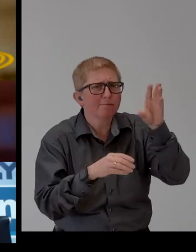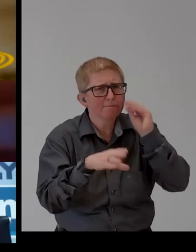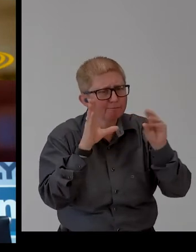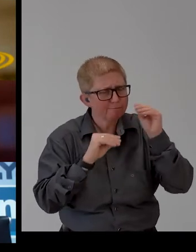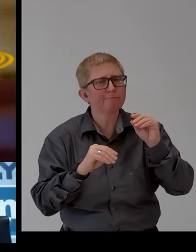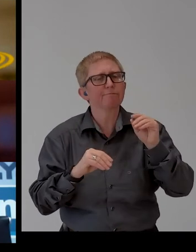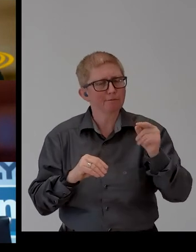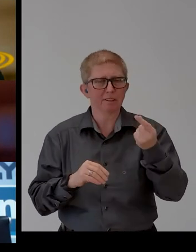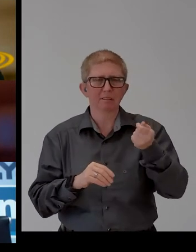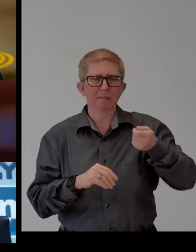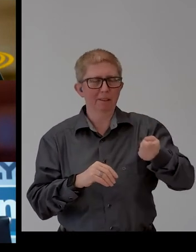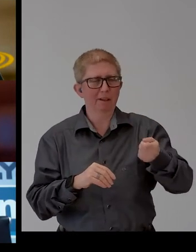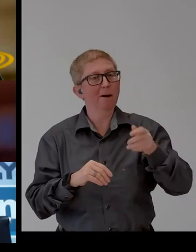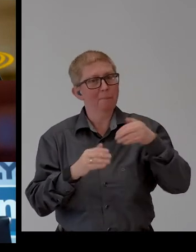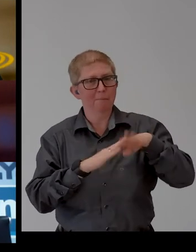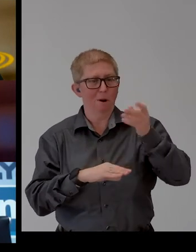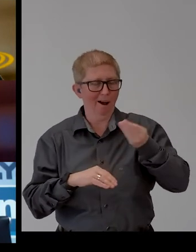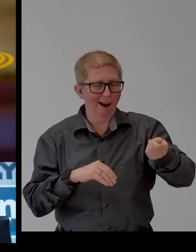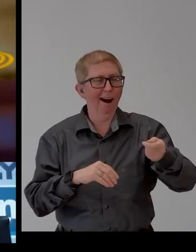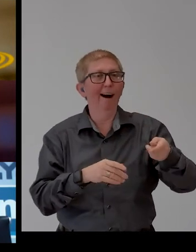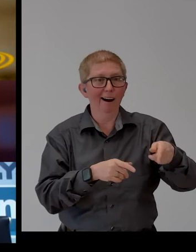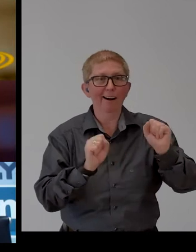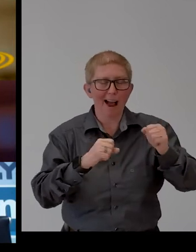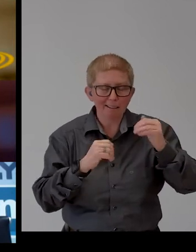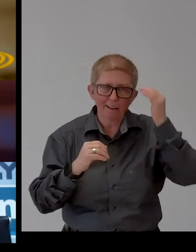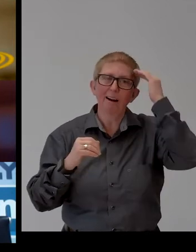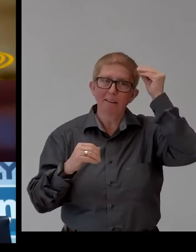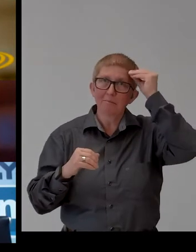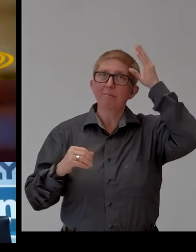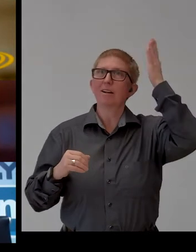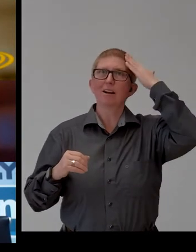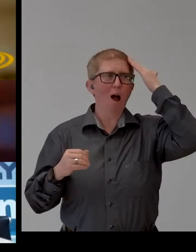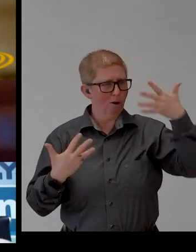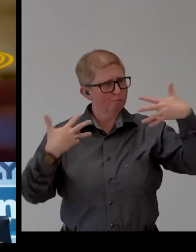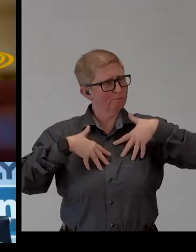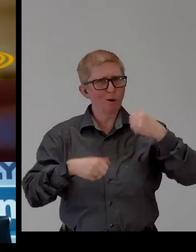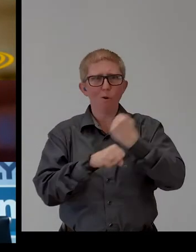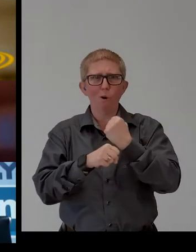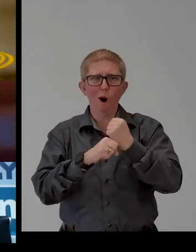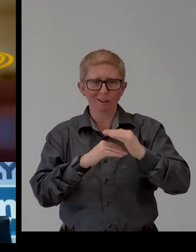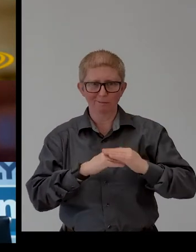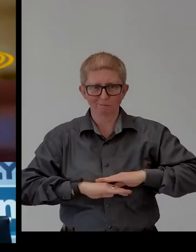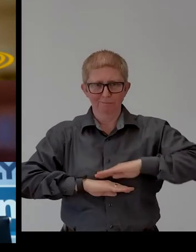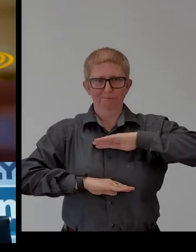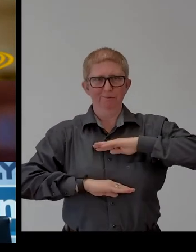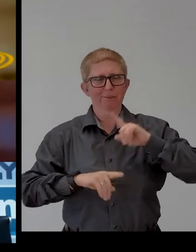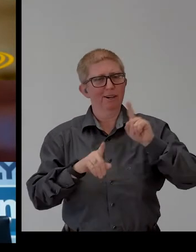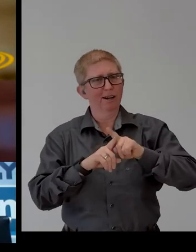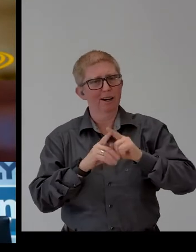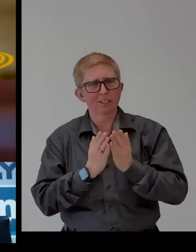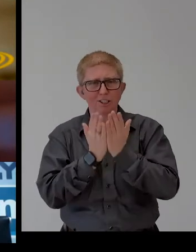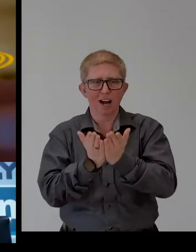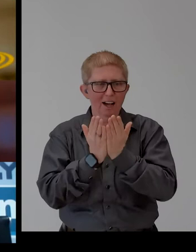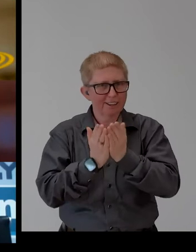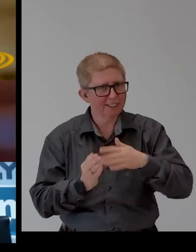confidence and understanding of workplace adjustments and accommodations. And students gain vital work experience to increase